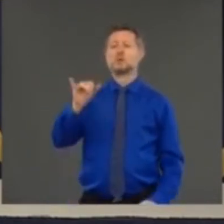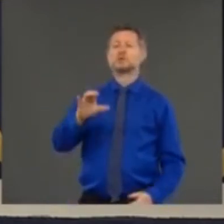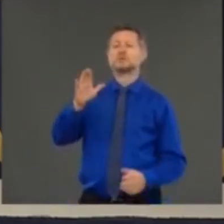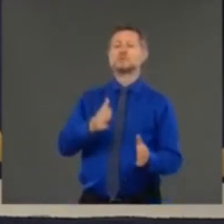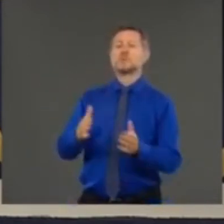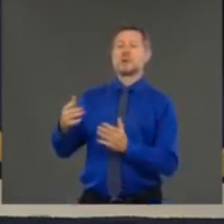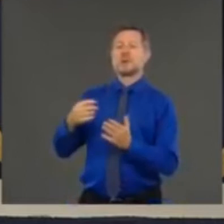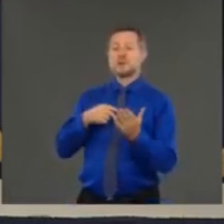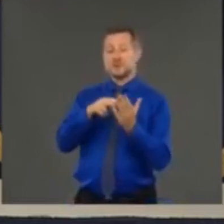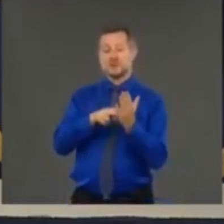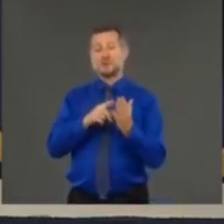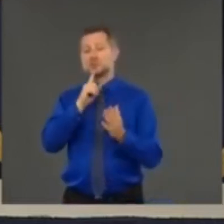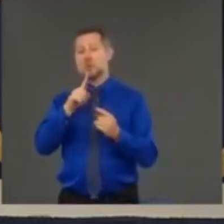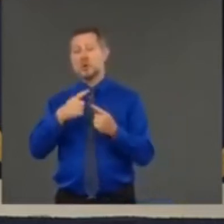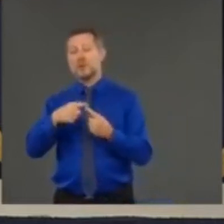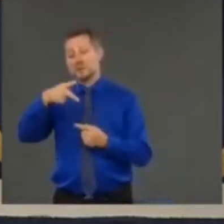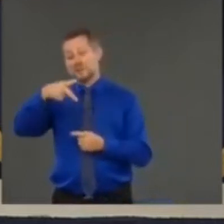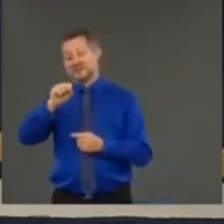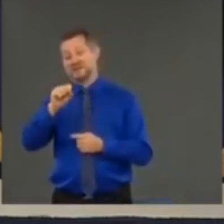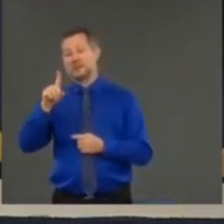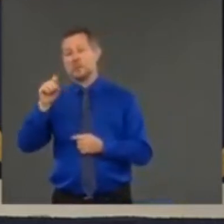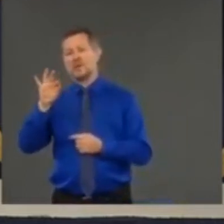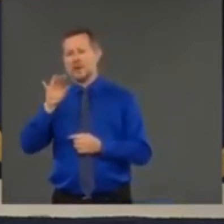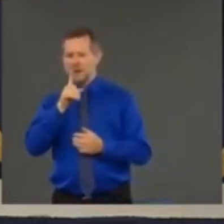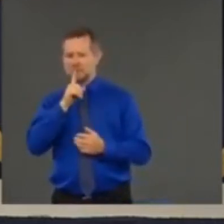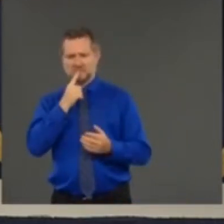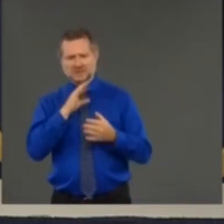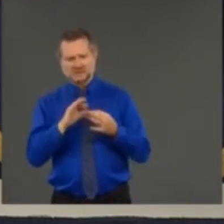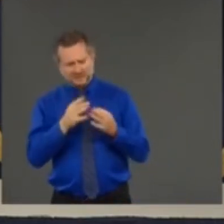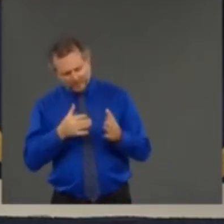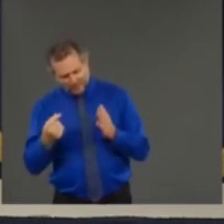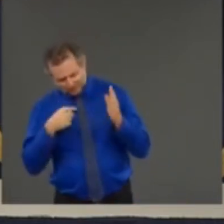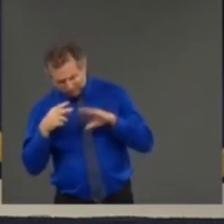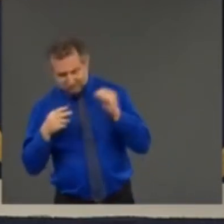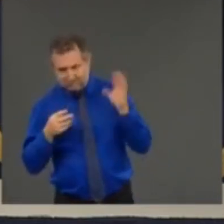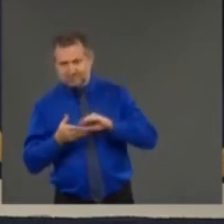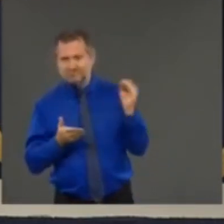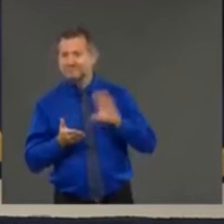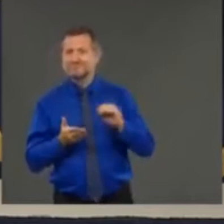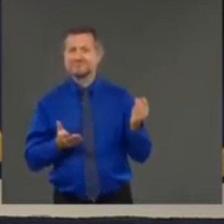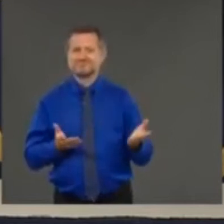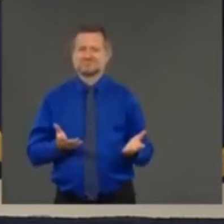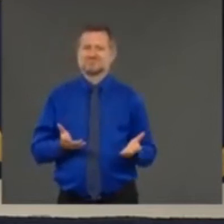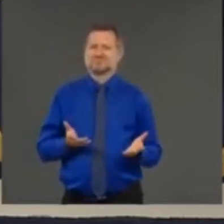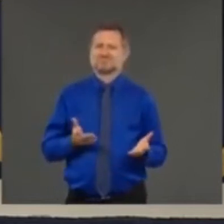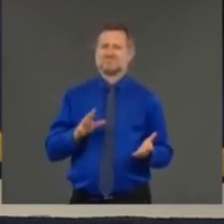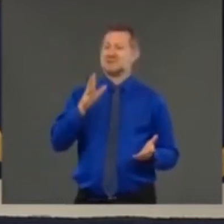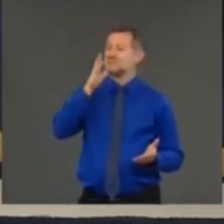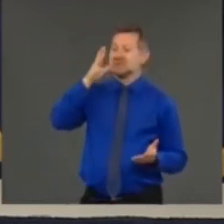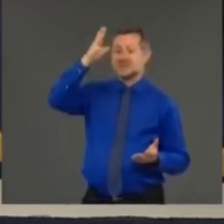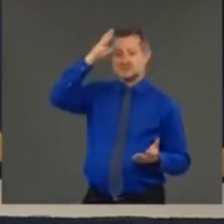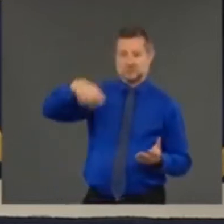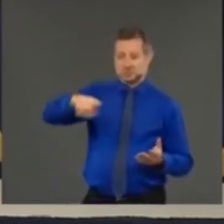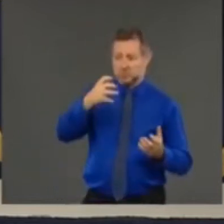to PS 109 and that's what the teacher what the parents are going to want to talk about